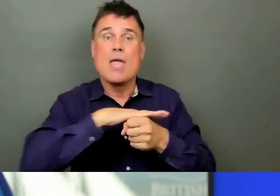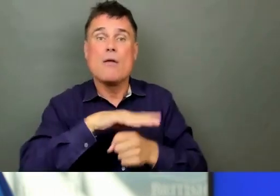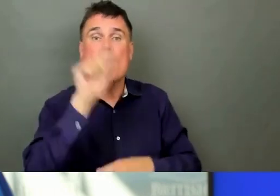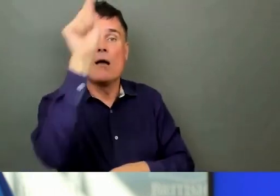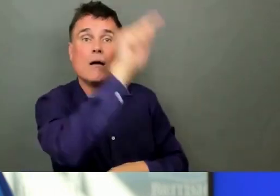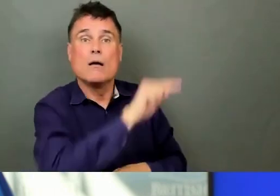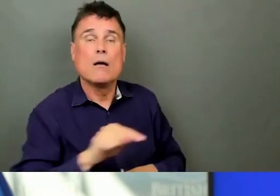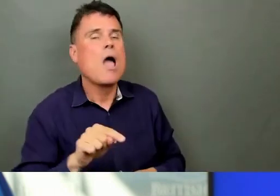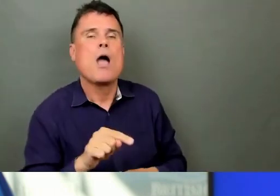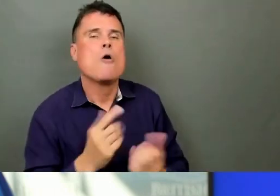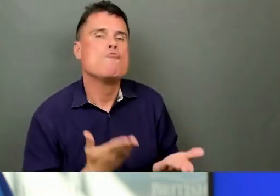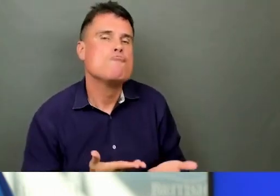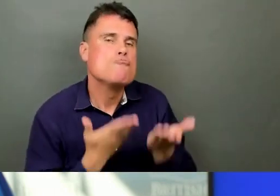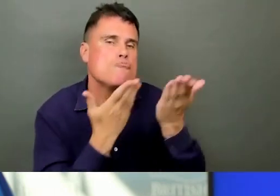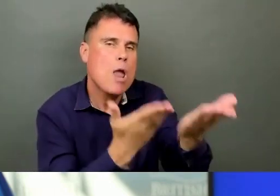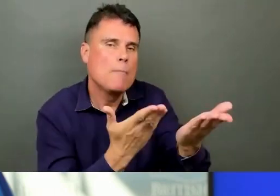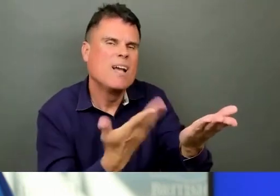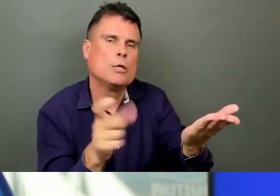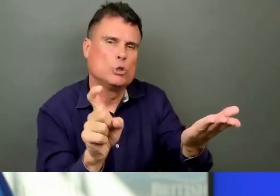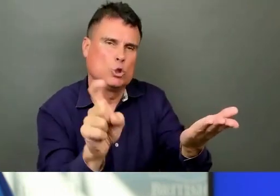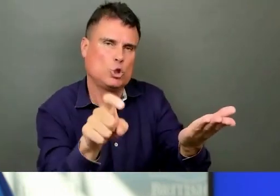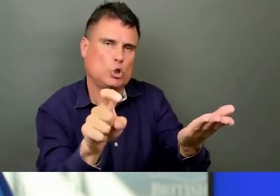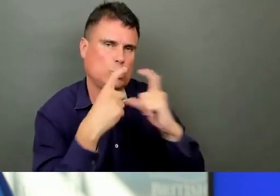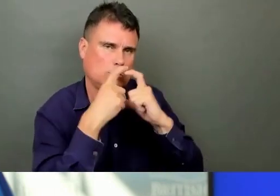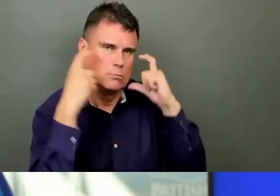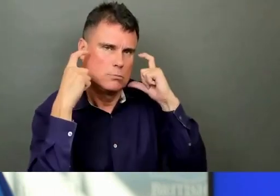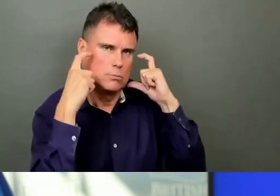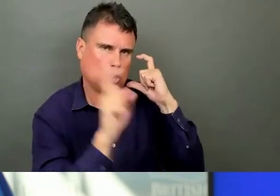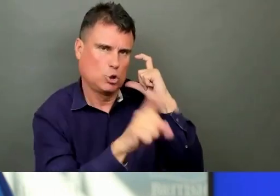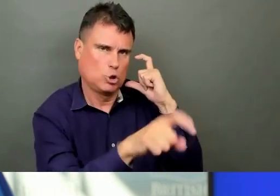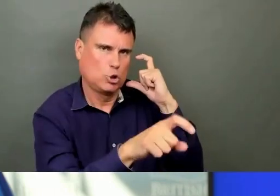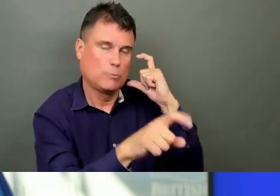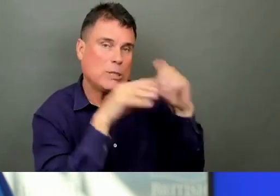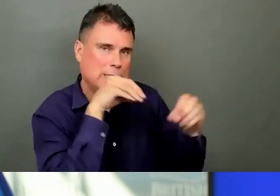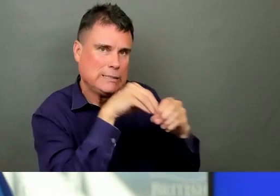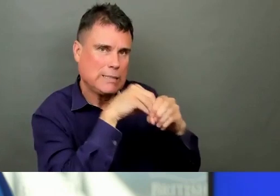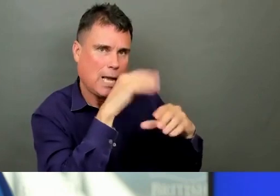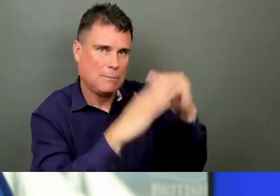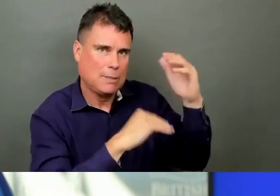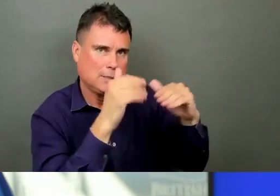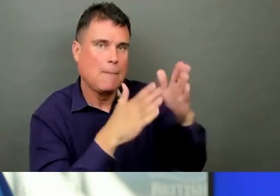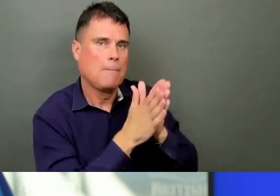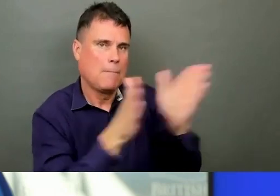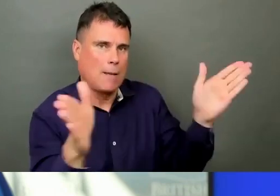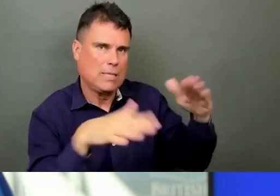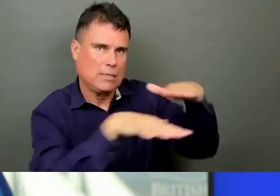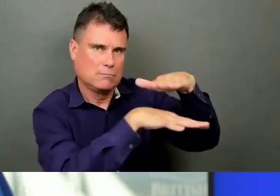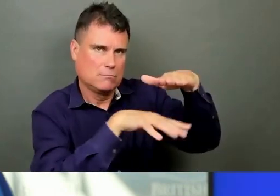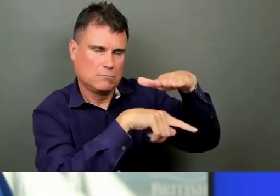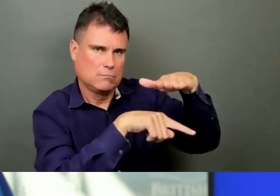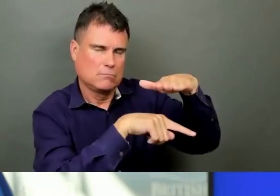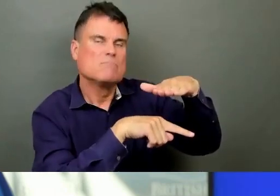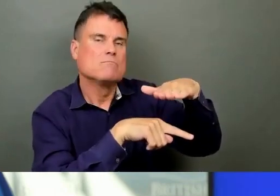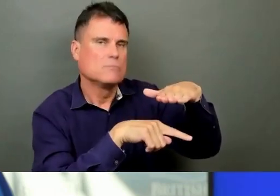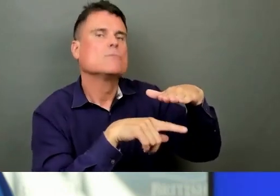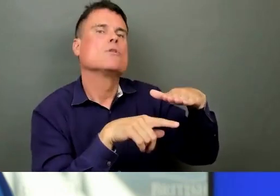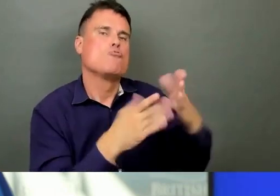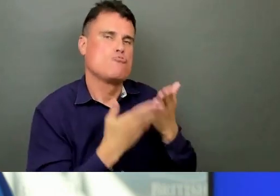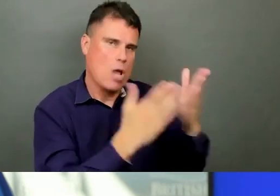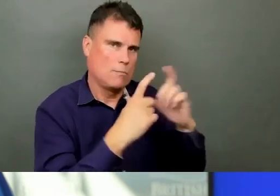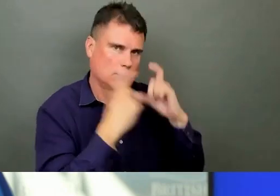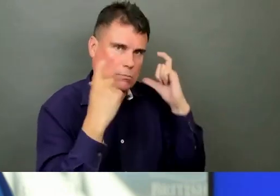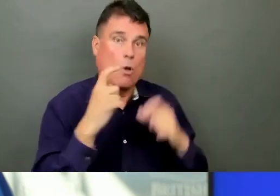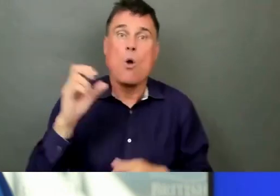there have been lower rates of COVID-19 through most of the pandemic. Or people from other regions talking about a party moving there. It's our responsibility